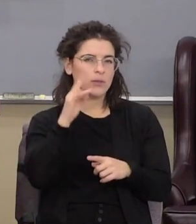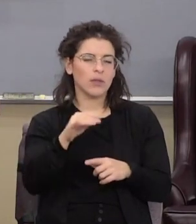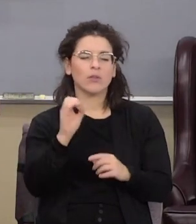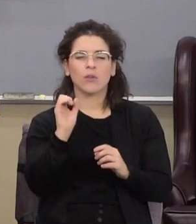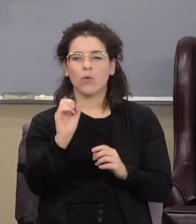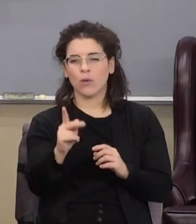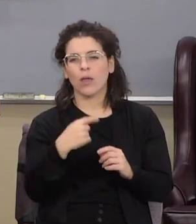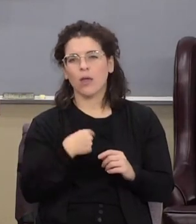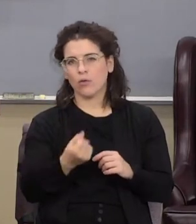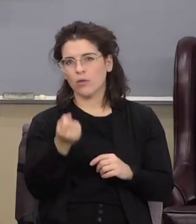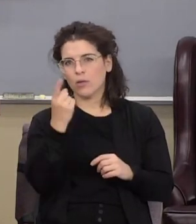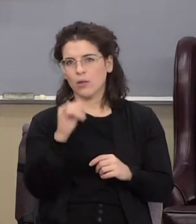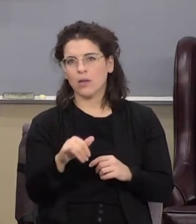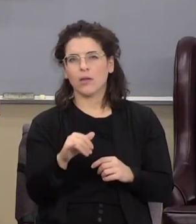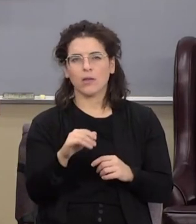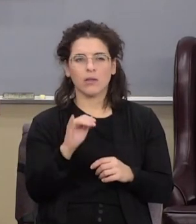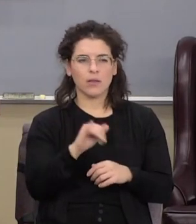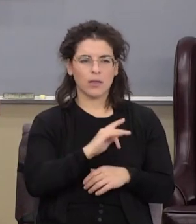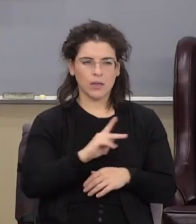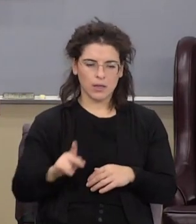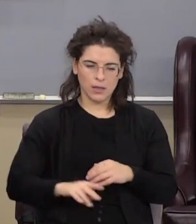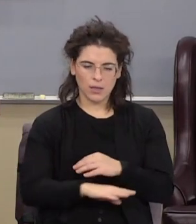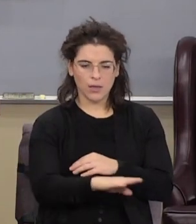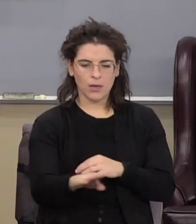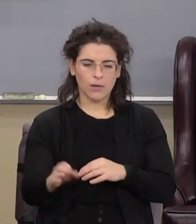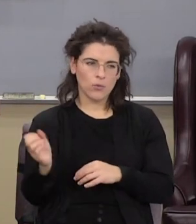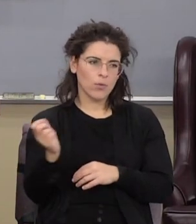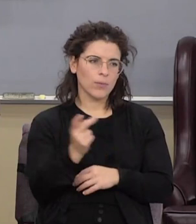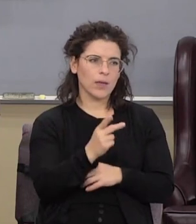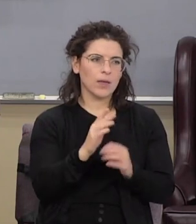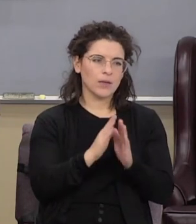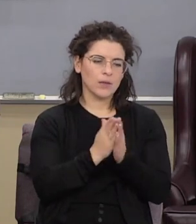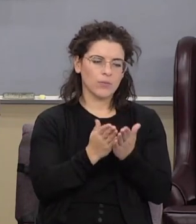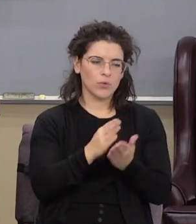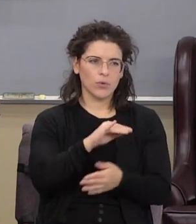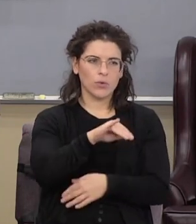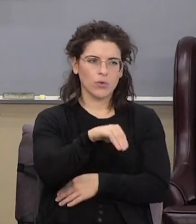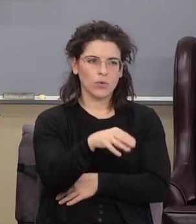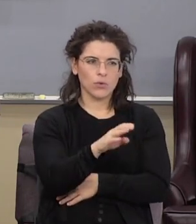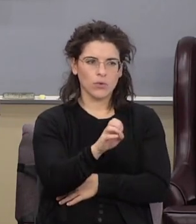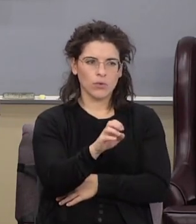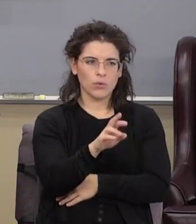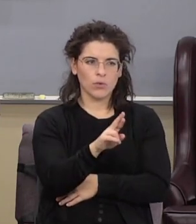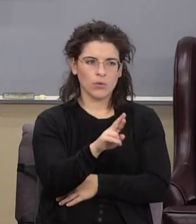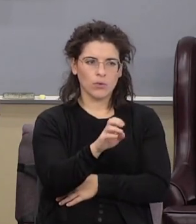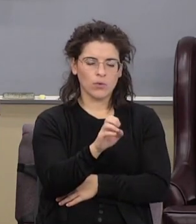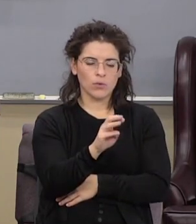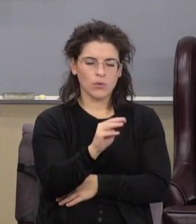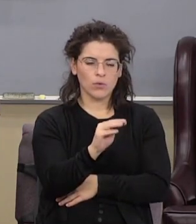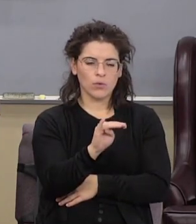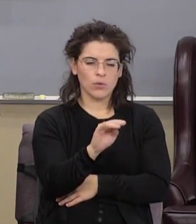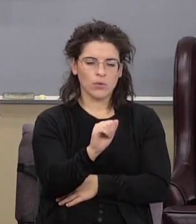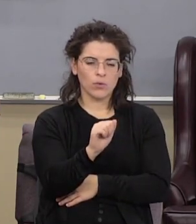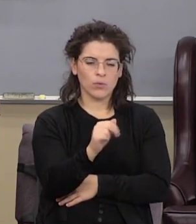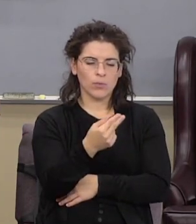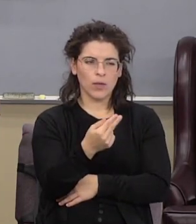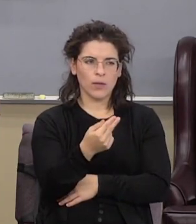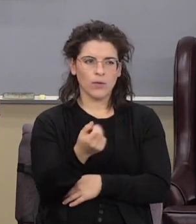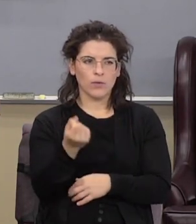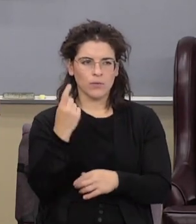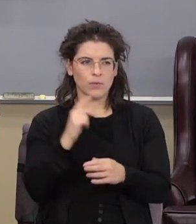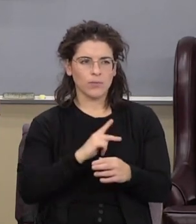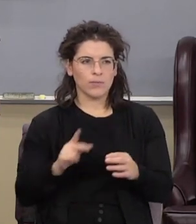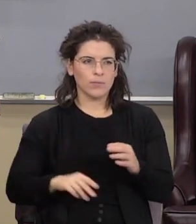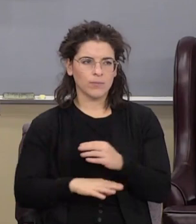that now that kingdom come back with me if you will to the book of Jeremiah just for a second understand that the kingdom they're talking about